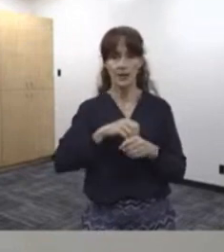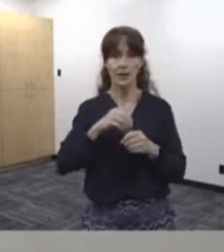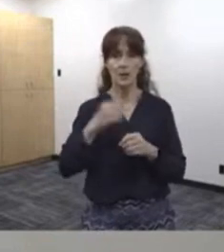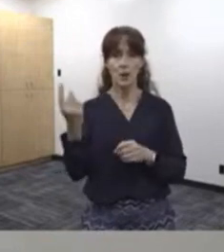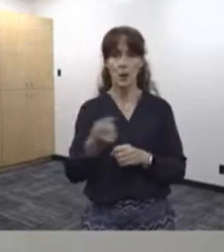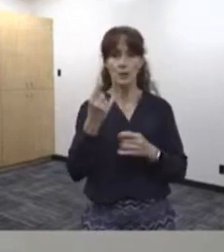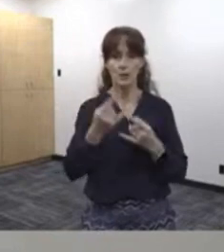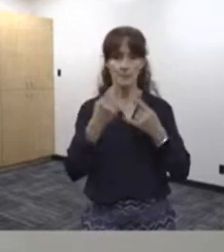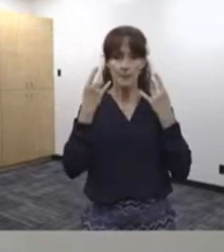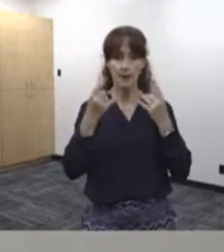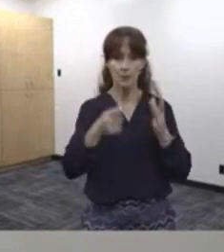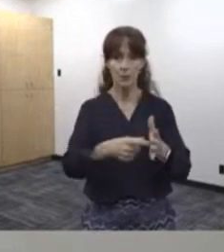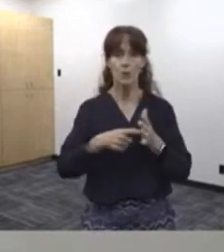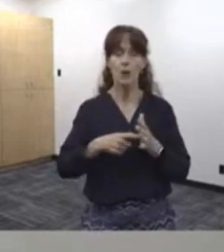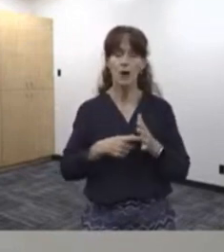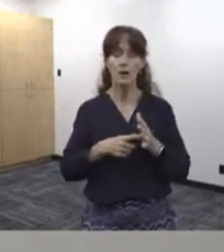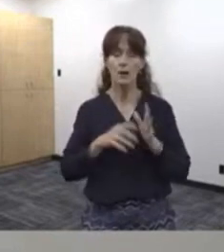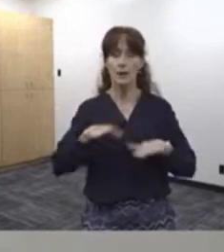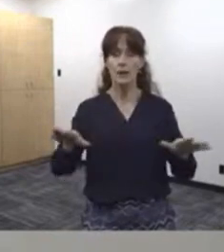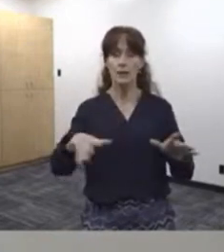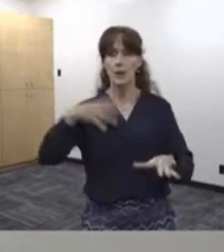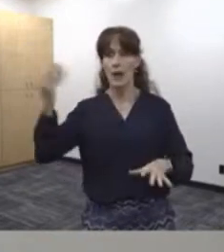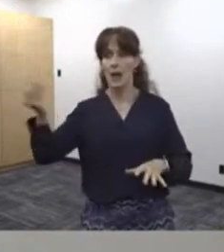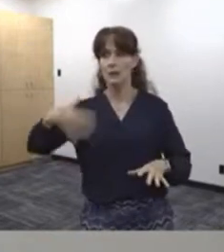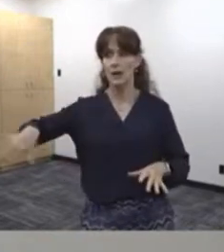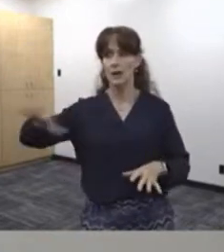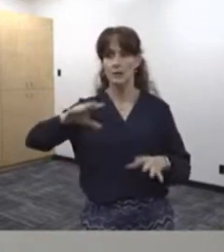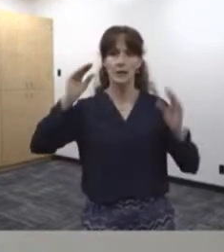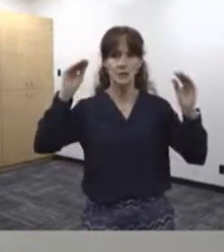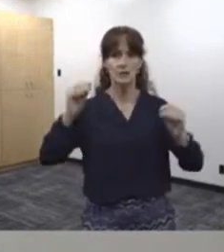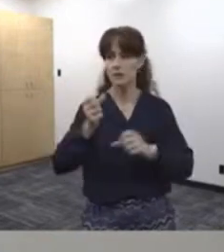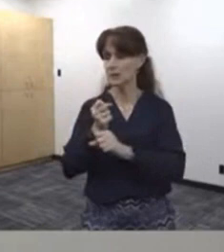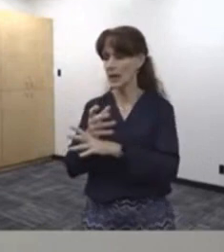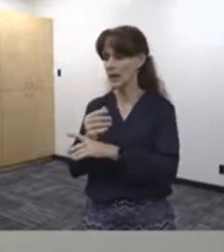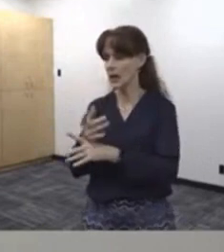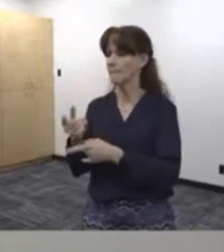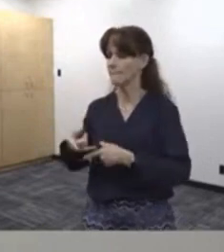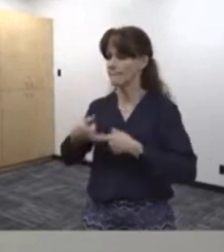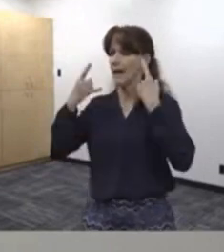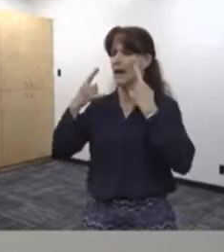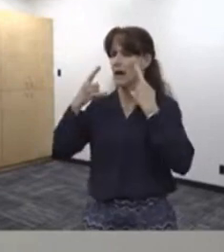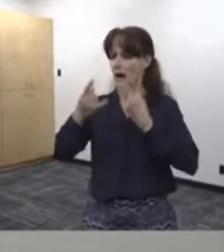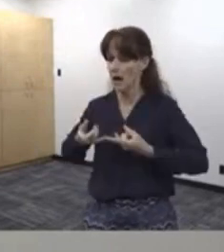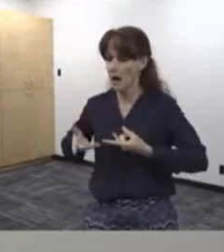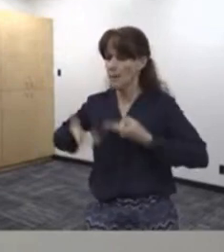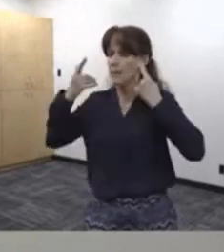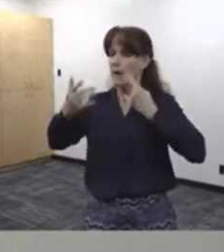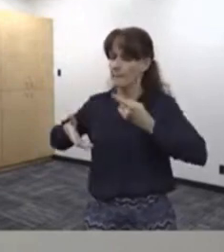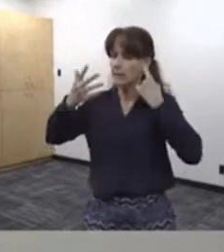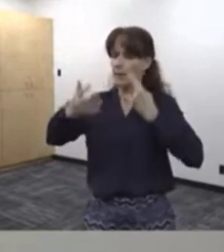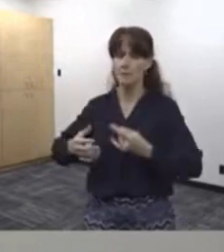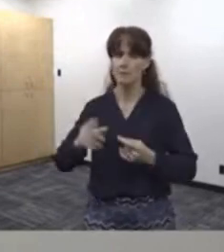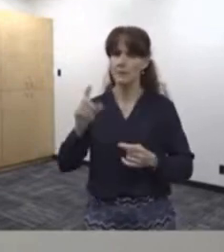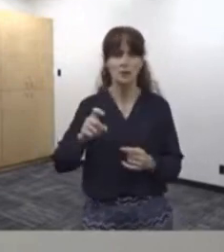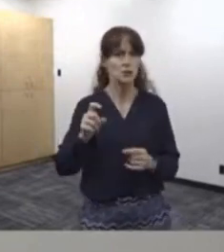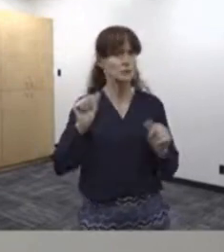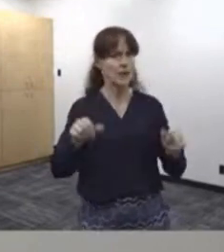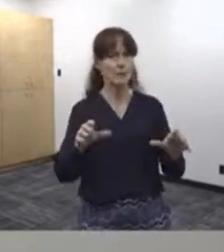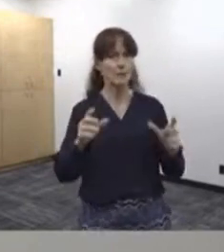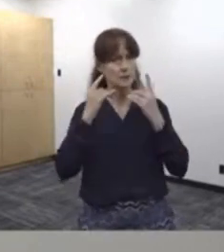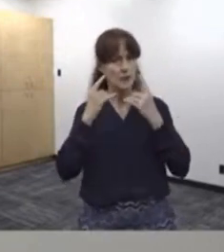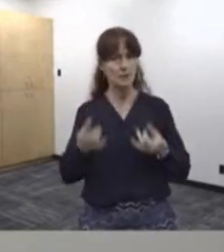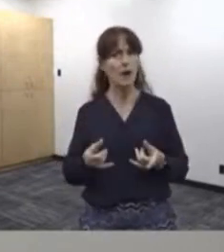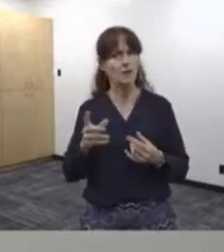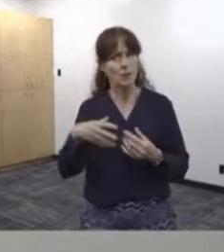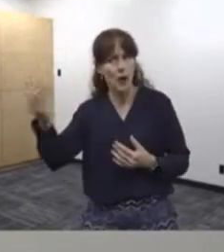only is where masks are required, kids are wearing them outside and teachers are yelling at them for putting taking their masks down, which they should be able to take